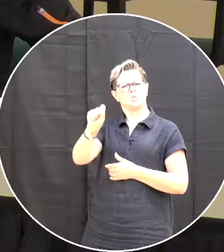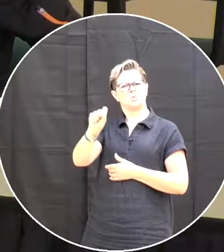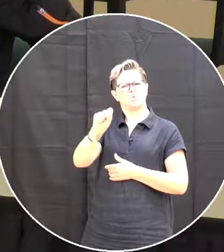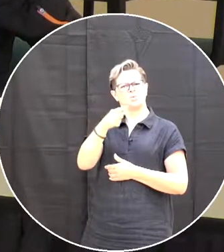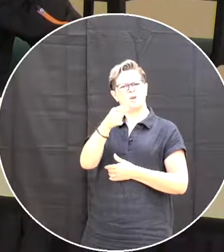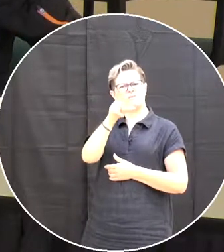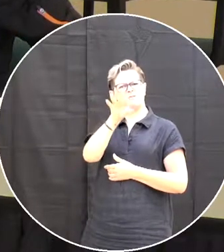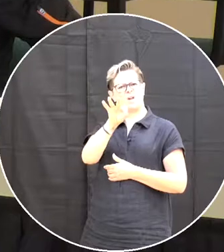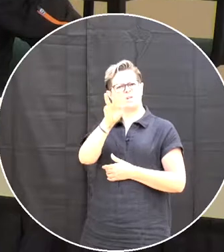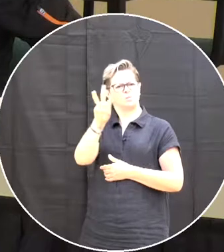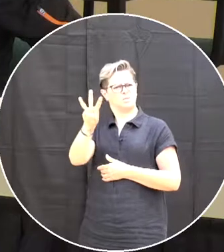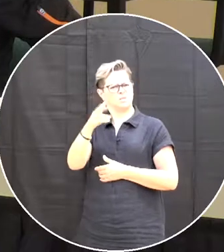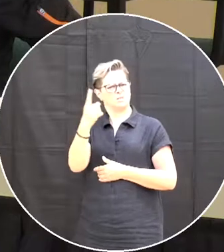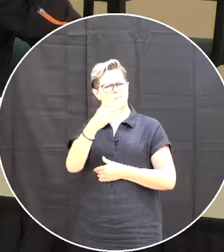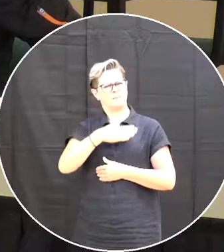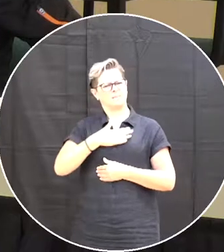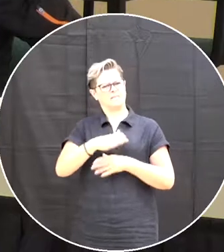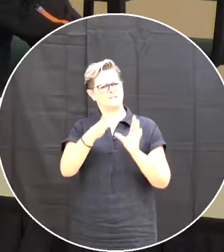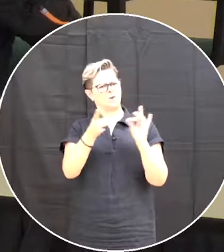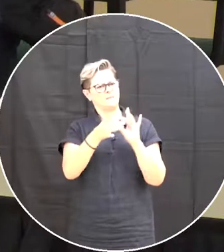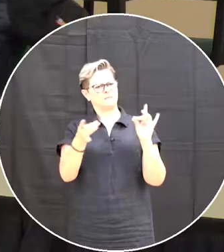someone please make a comment on that